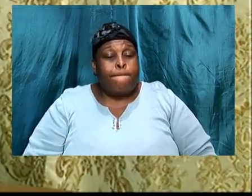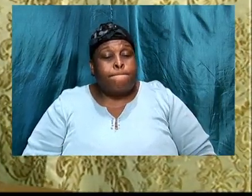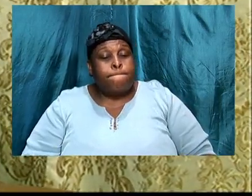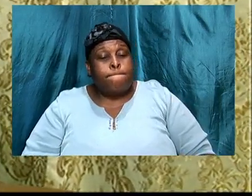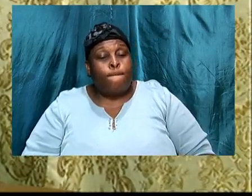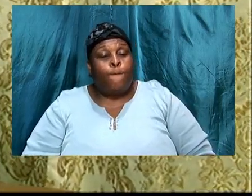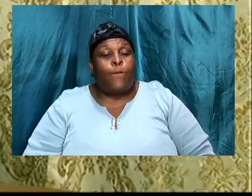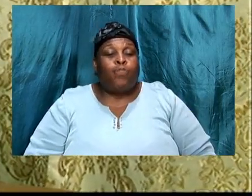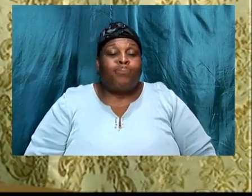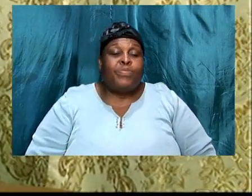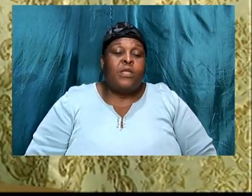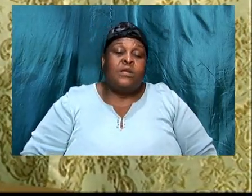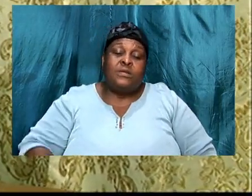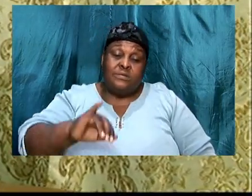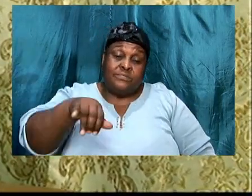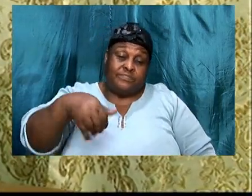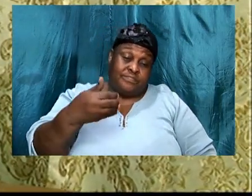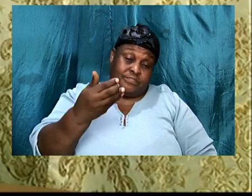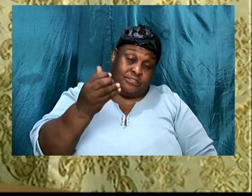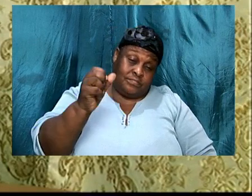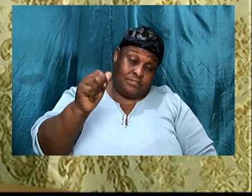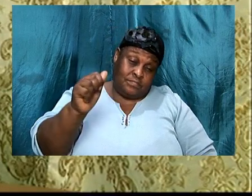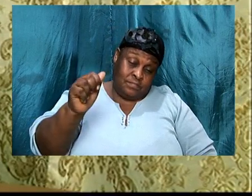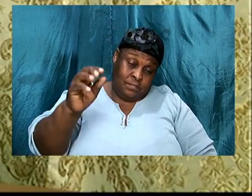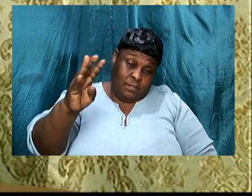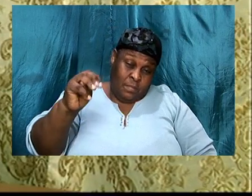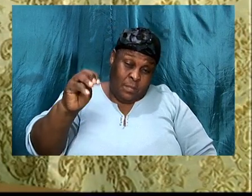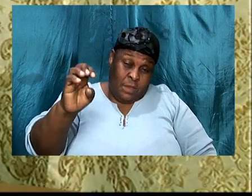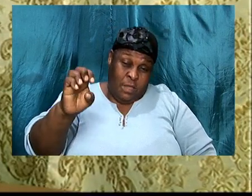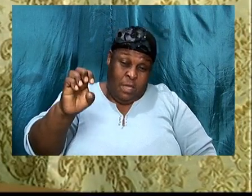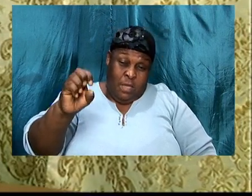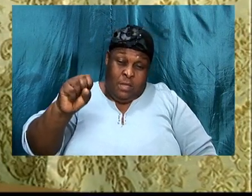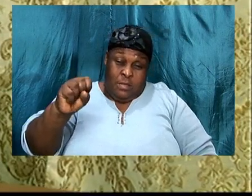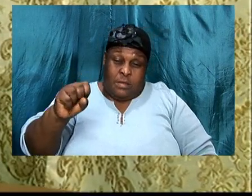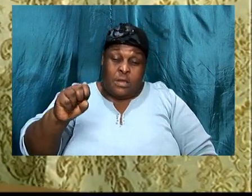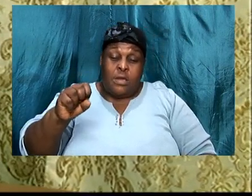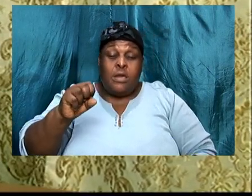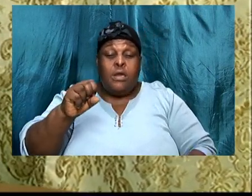so look here, James 4, verses 17,